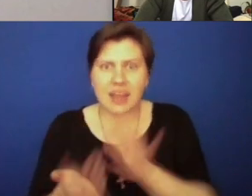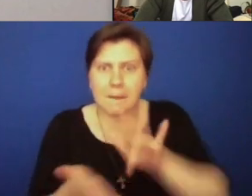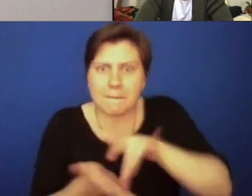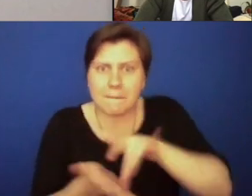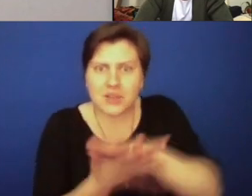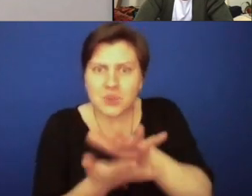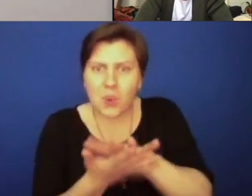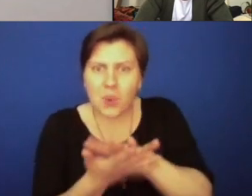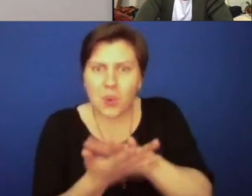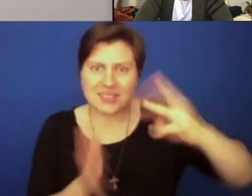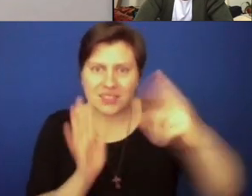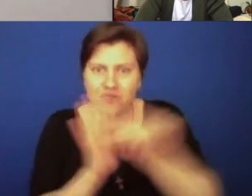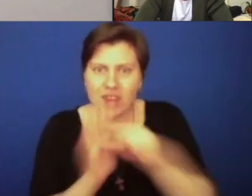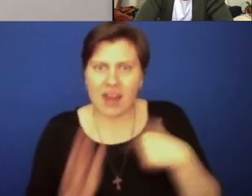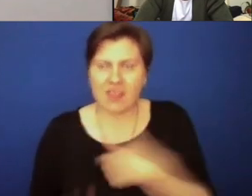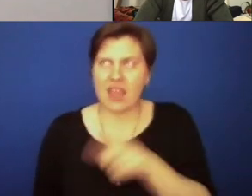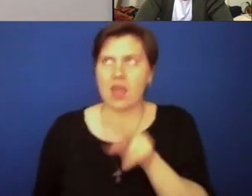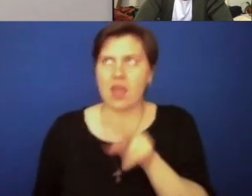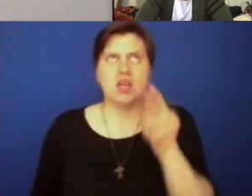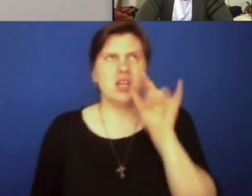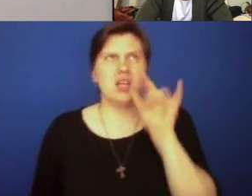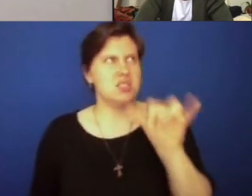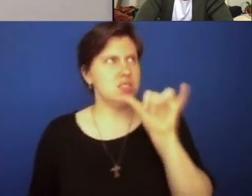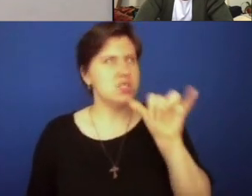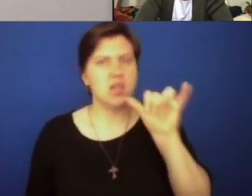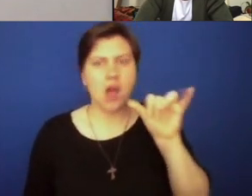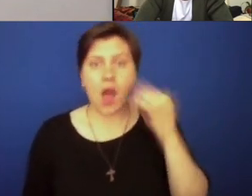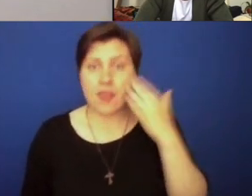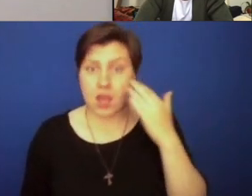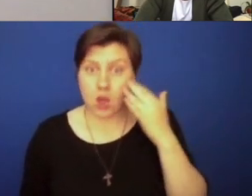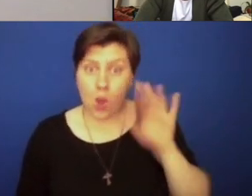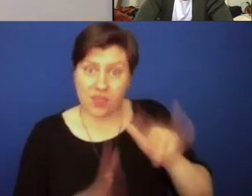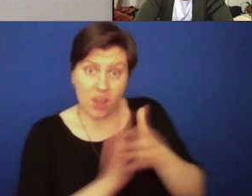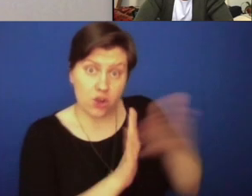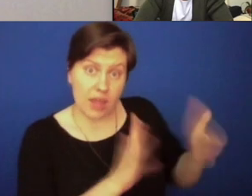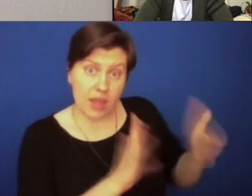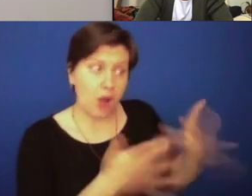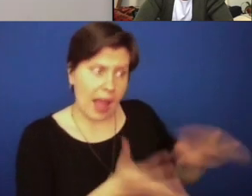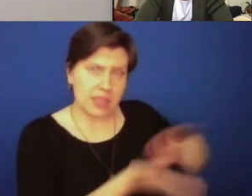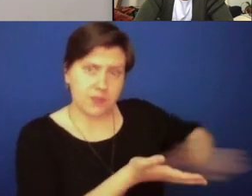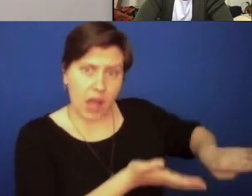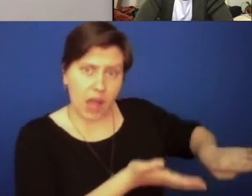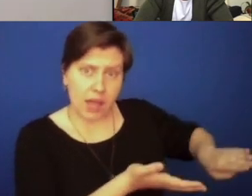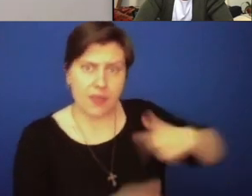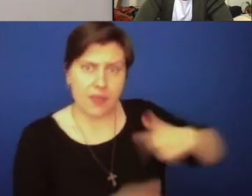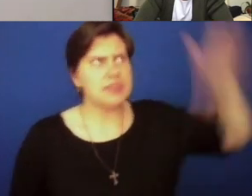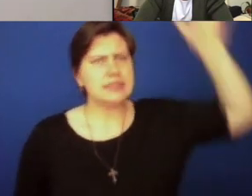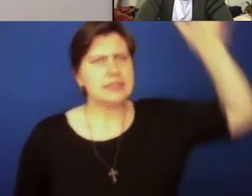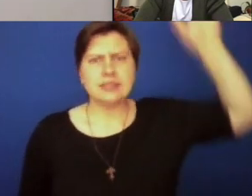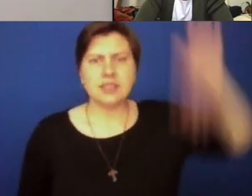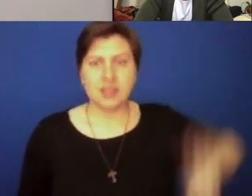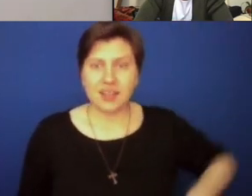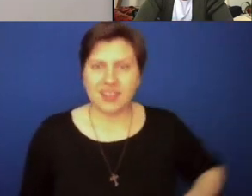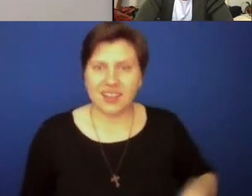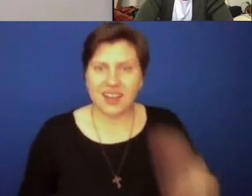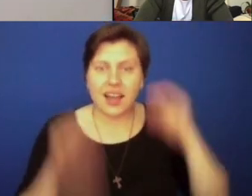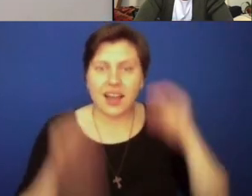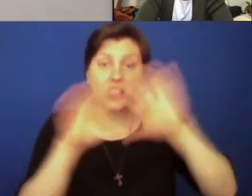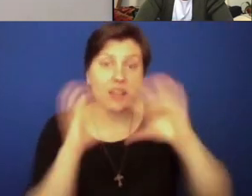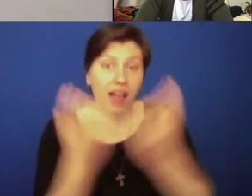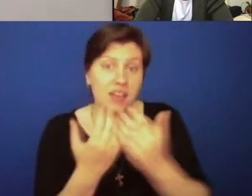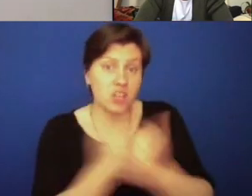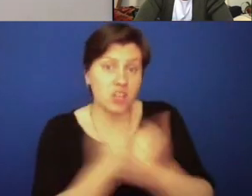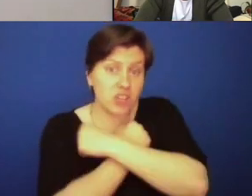middle school, sixth grade, and they know their neighbor that has been forgotten. And teaching a class called Charity in Action,